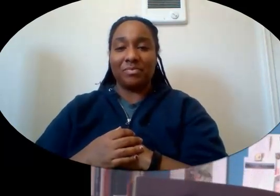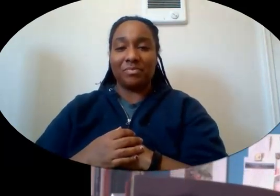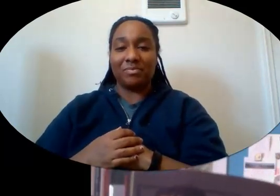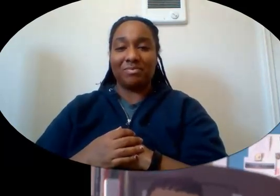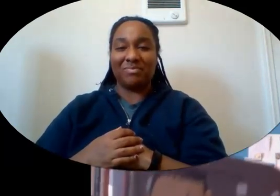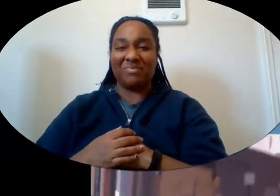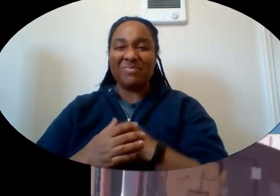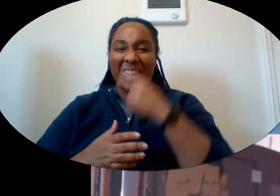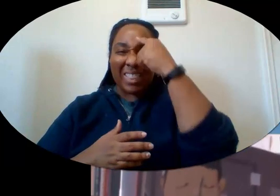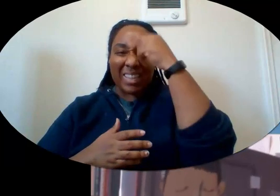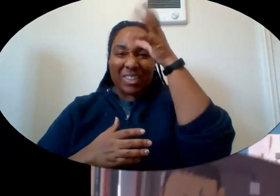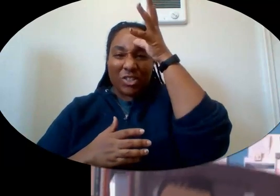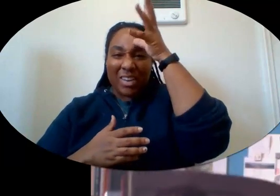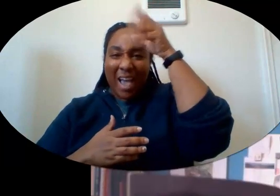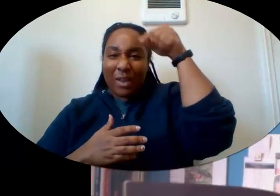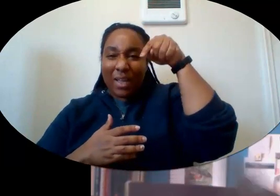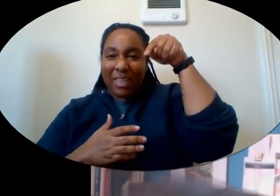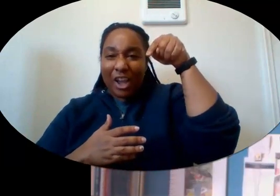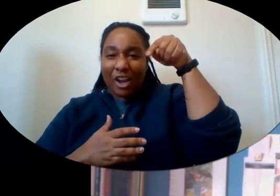That must be her dad there, I think.